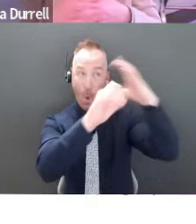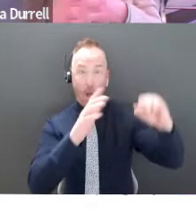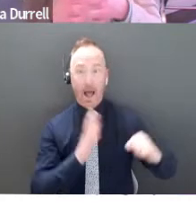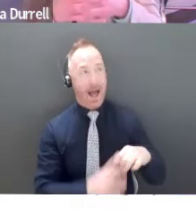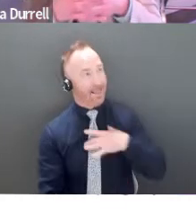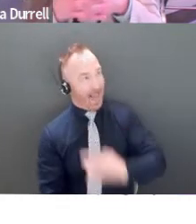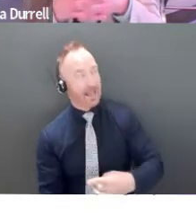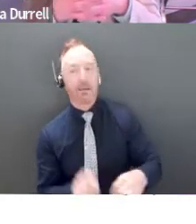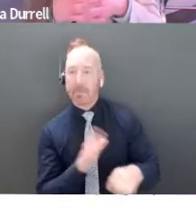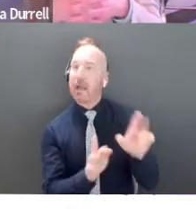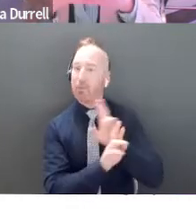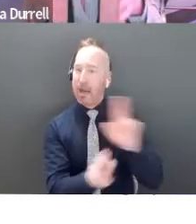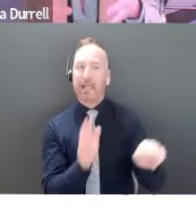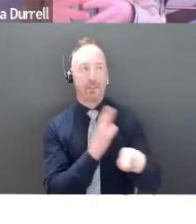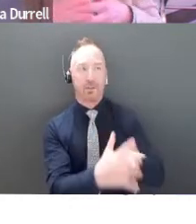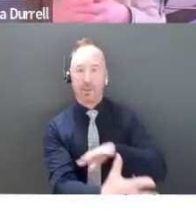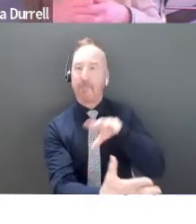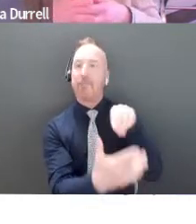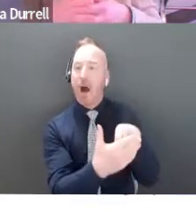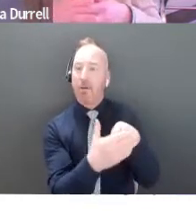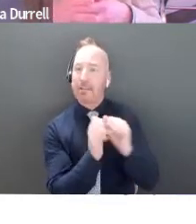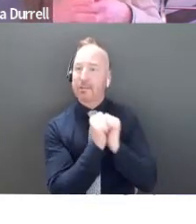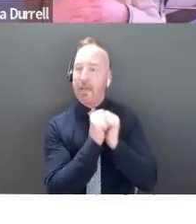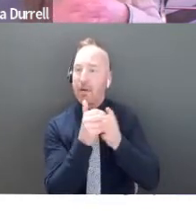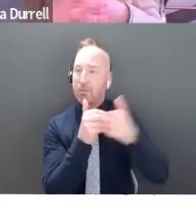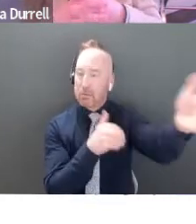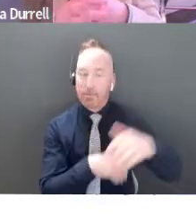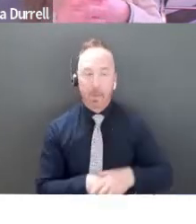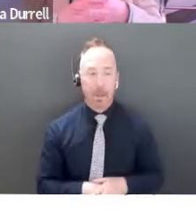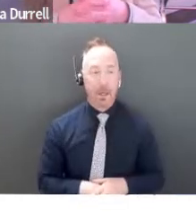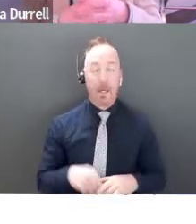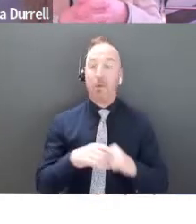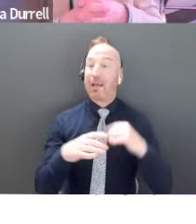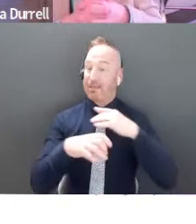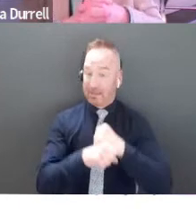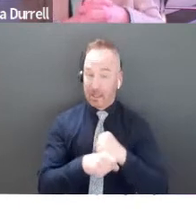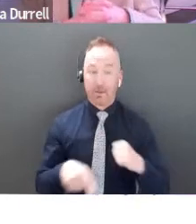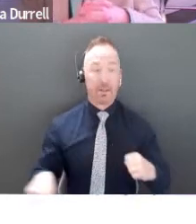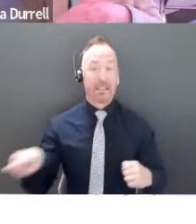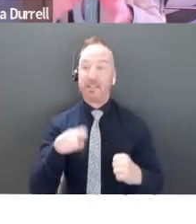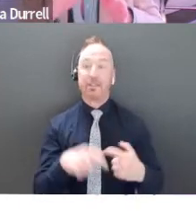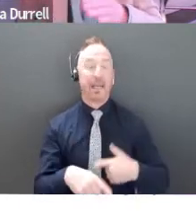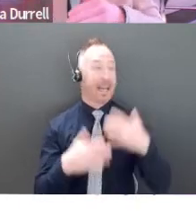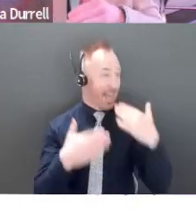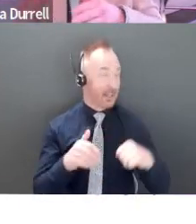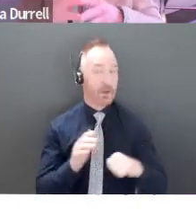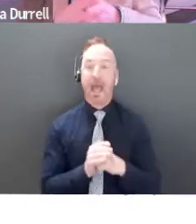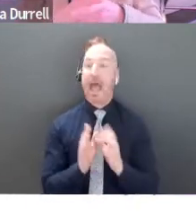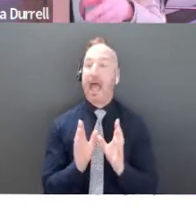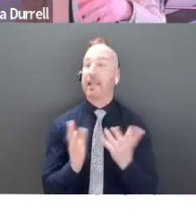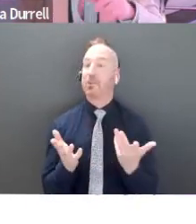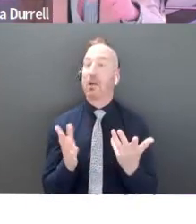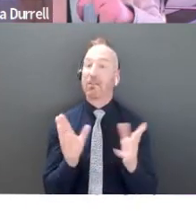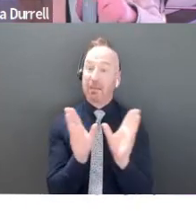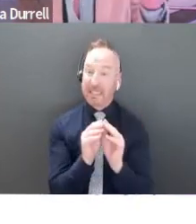into due diligence with you. What we want at the end of this pitch is for them to say, thank you. And when can we meet again? Right. We want to get to that next,